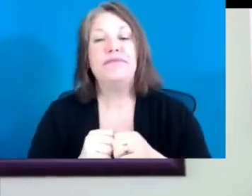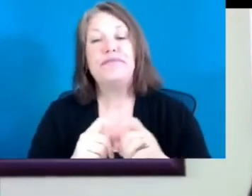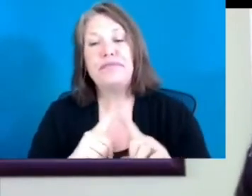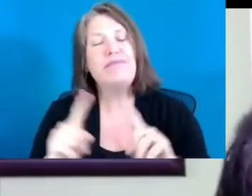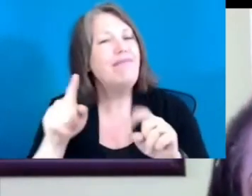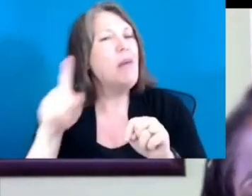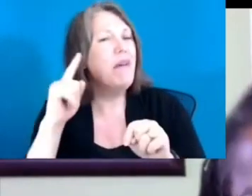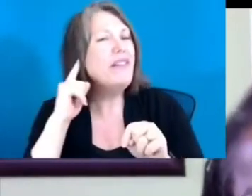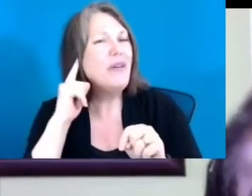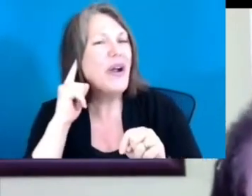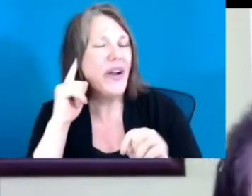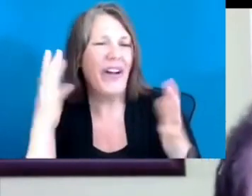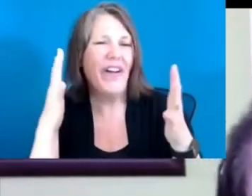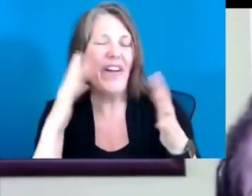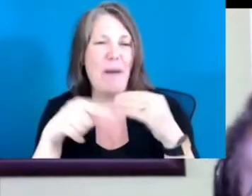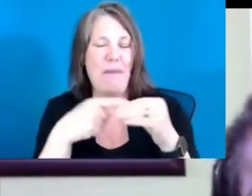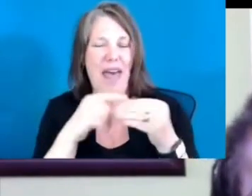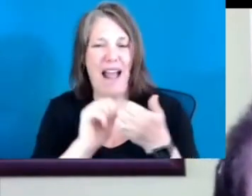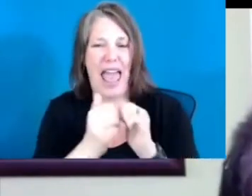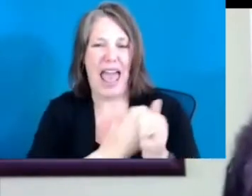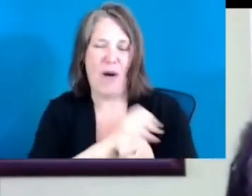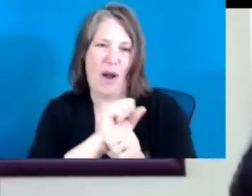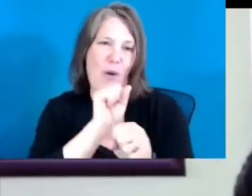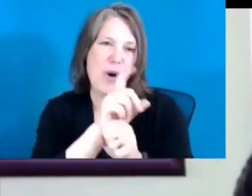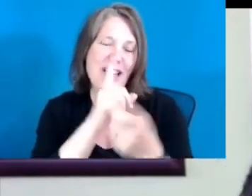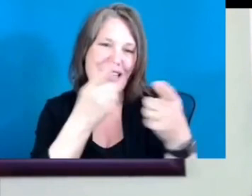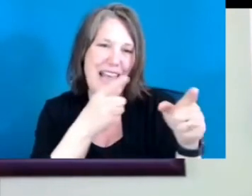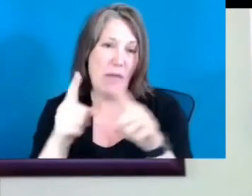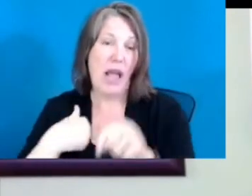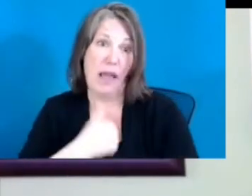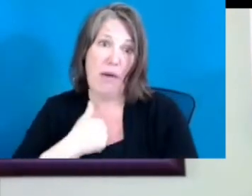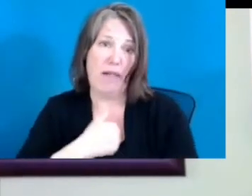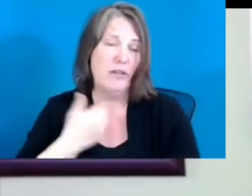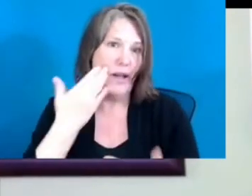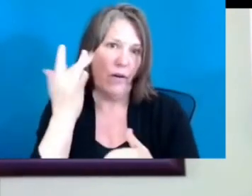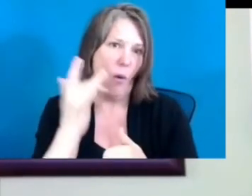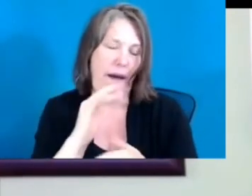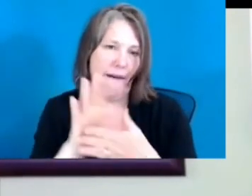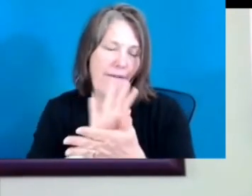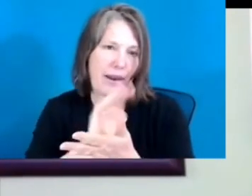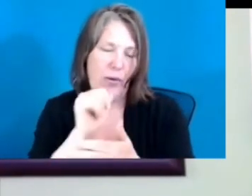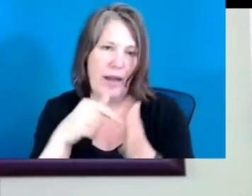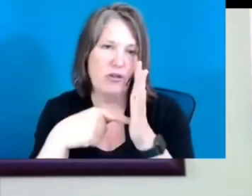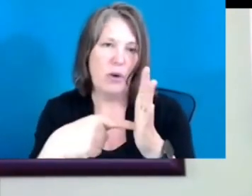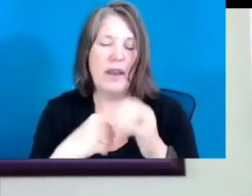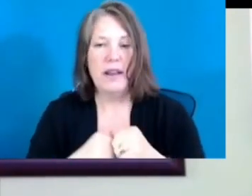but but you did hear about how our work is happening. I apologize. don't know why the video wasn't showing.